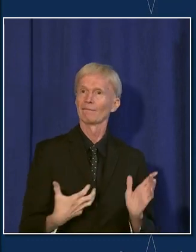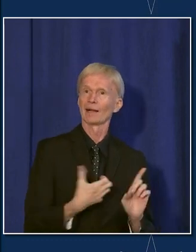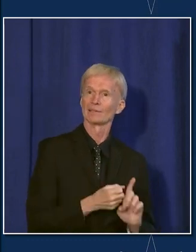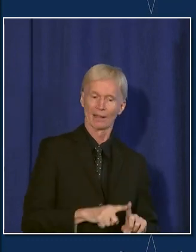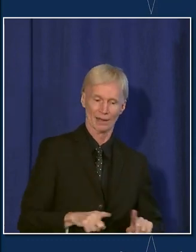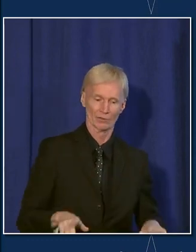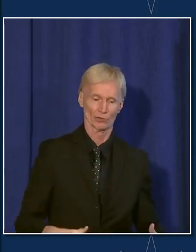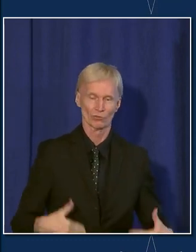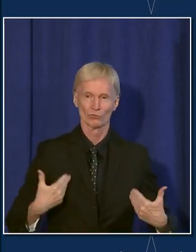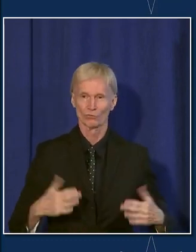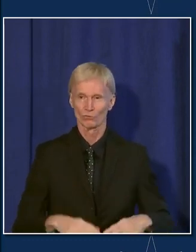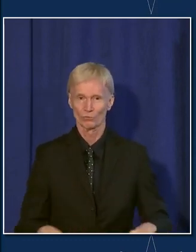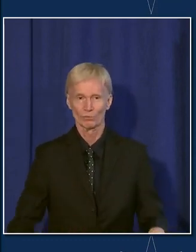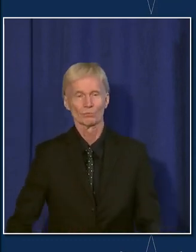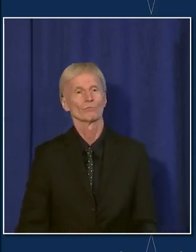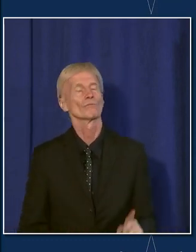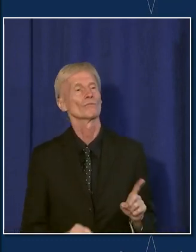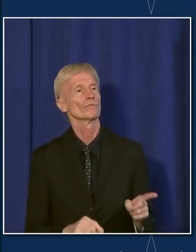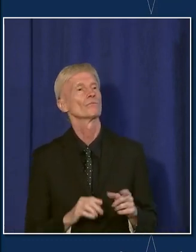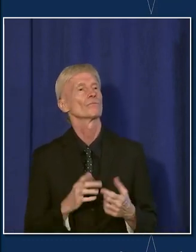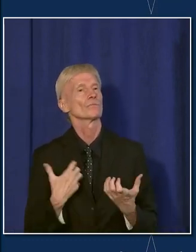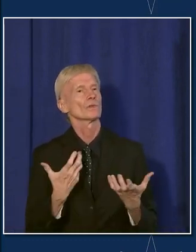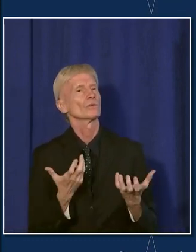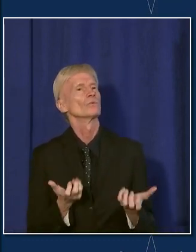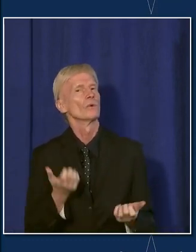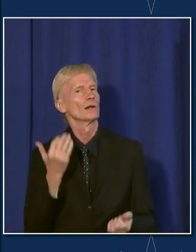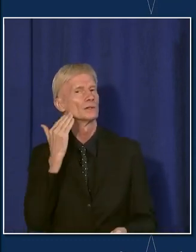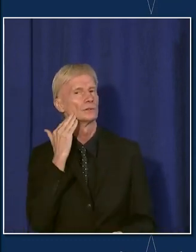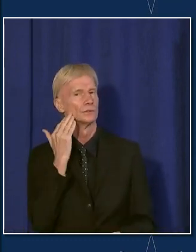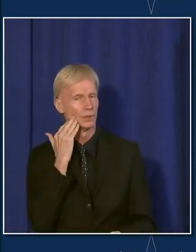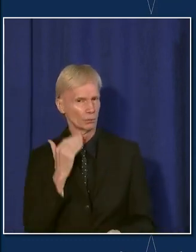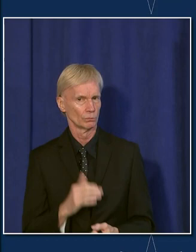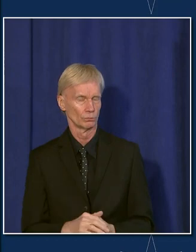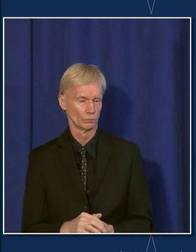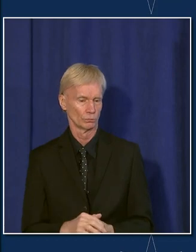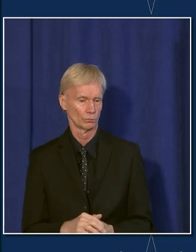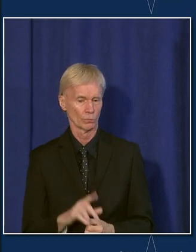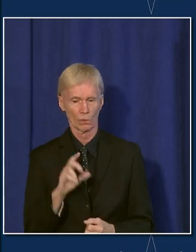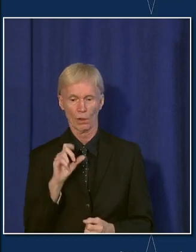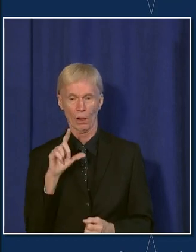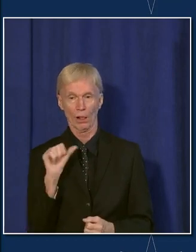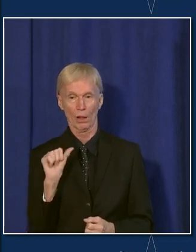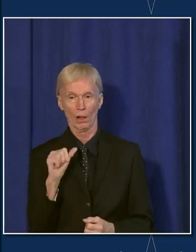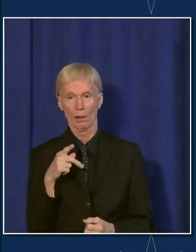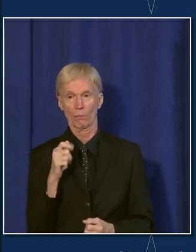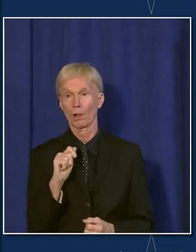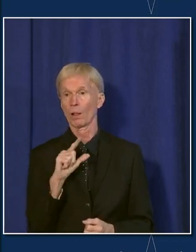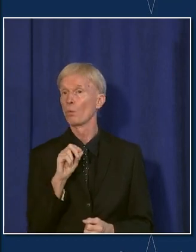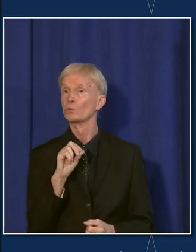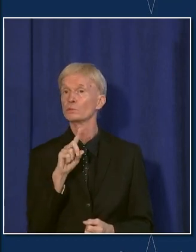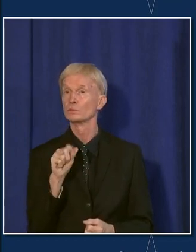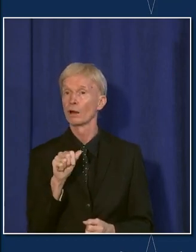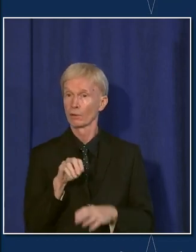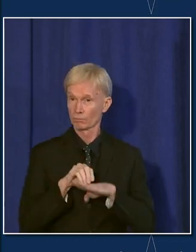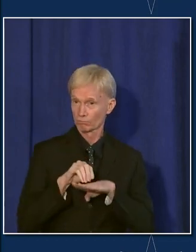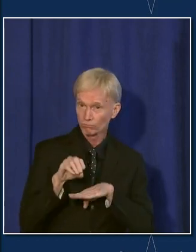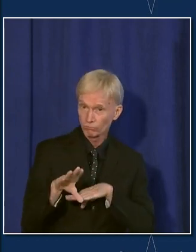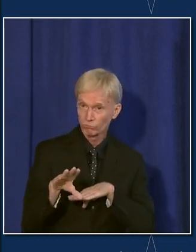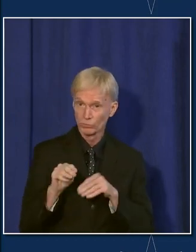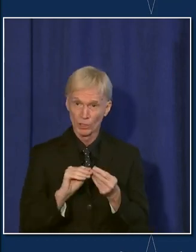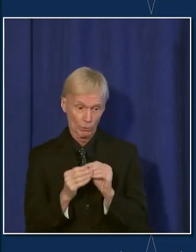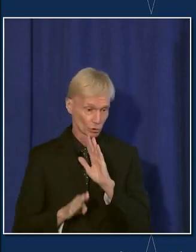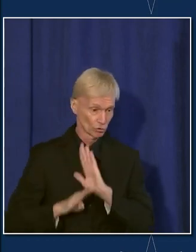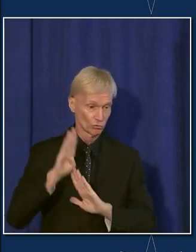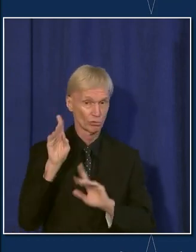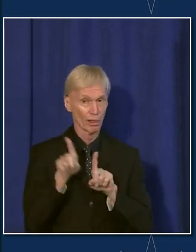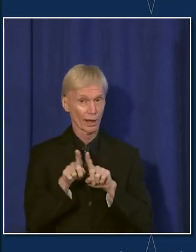Rob Snee with WGN News. I wanted to know, can we say with our certainty that Lollapalooza is in no way connected to the surge and the numbers you